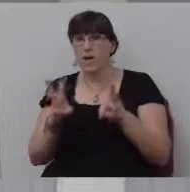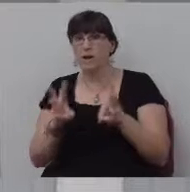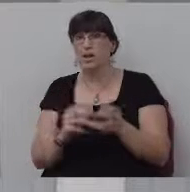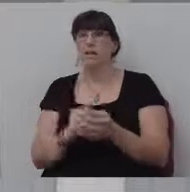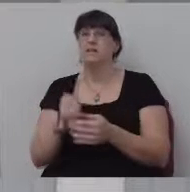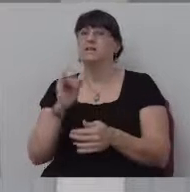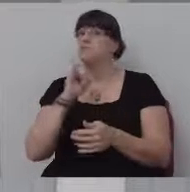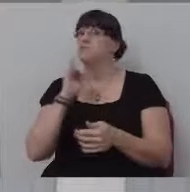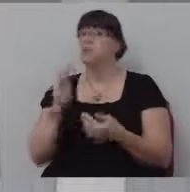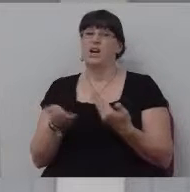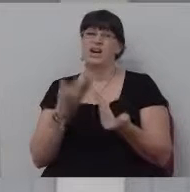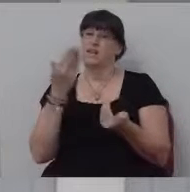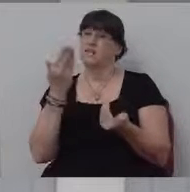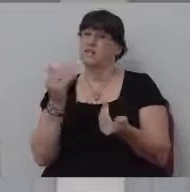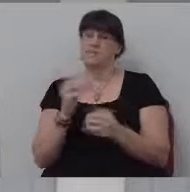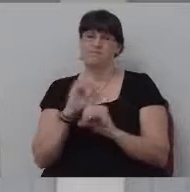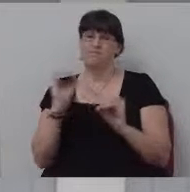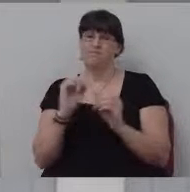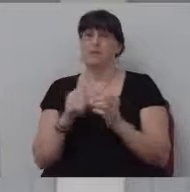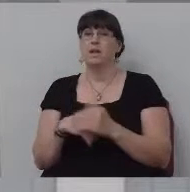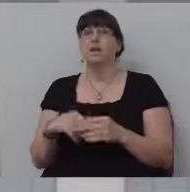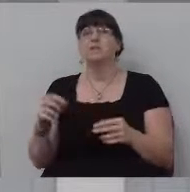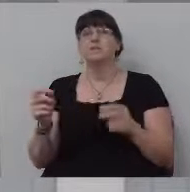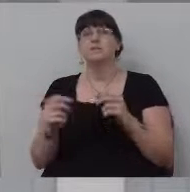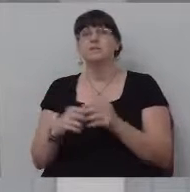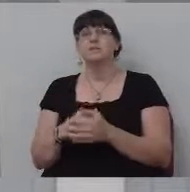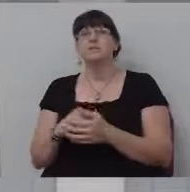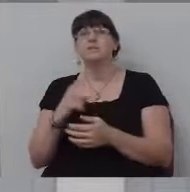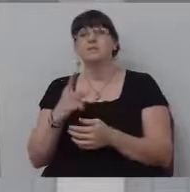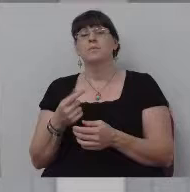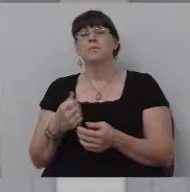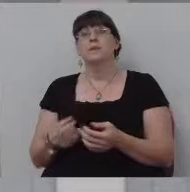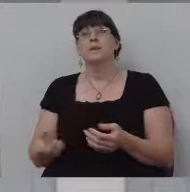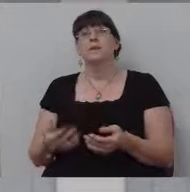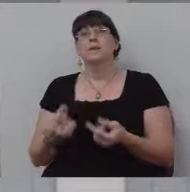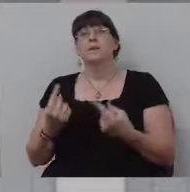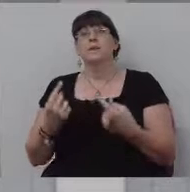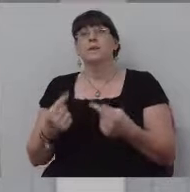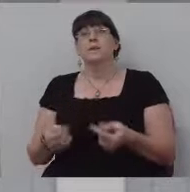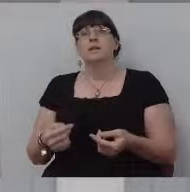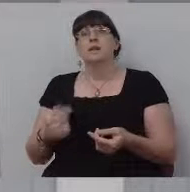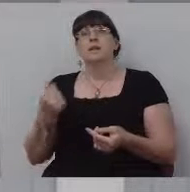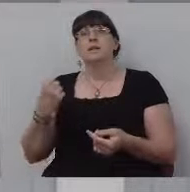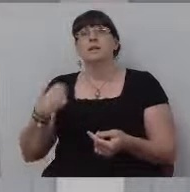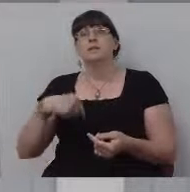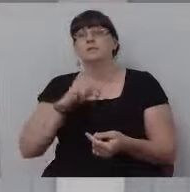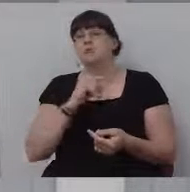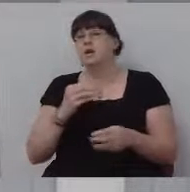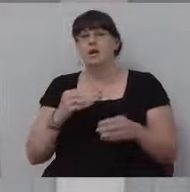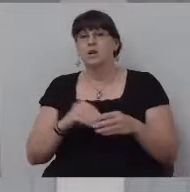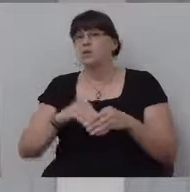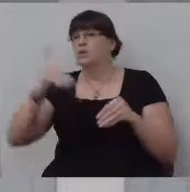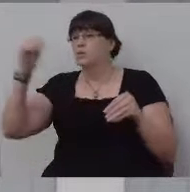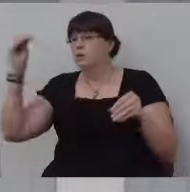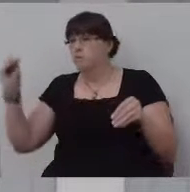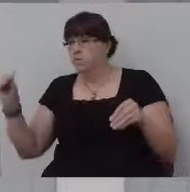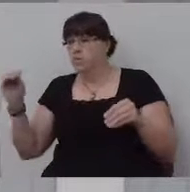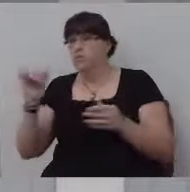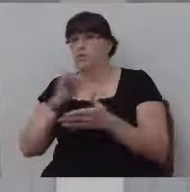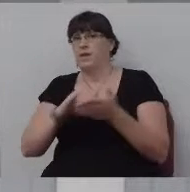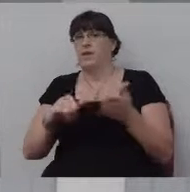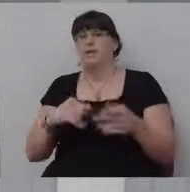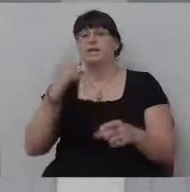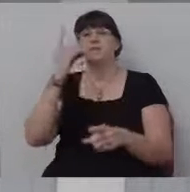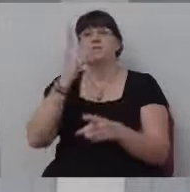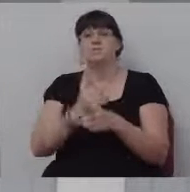the, the phrase is supplied, um, well, I don't think we want to remove the phrase. I think that it is